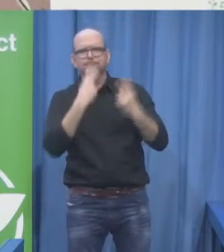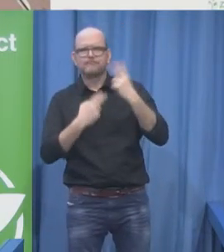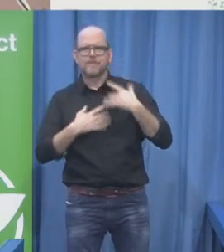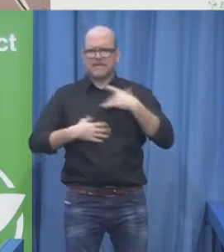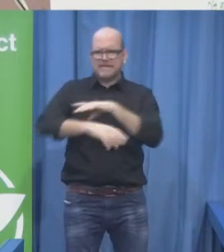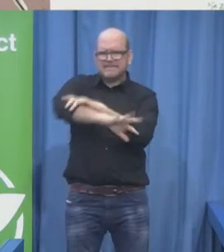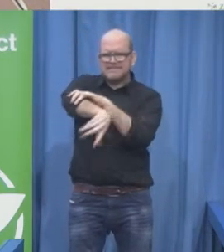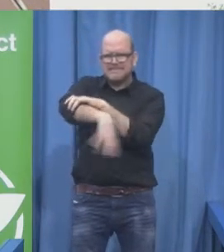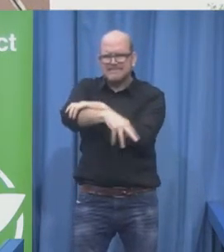bunch.